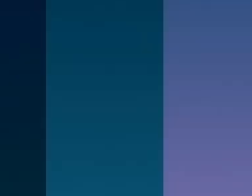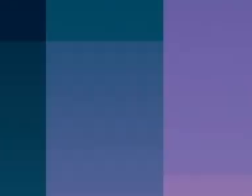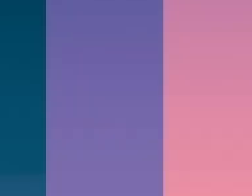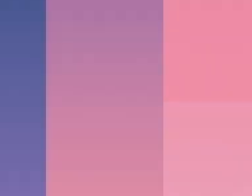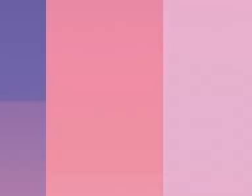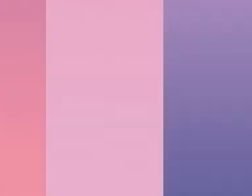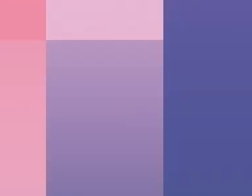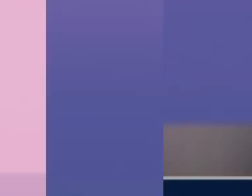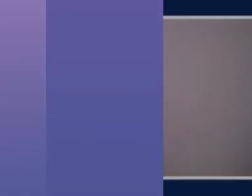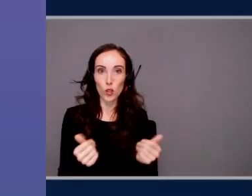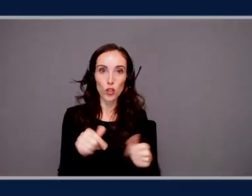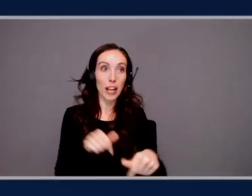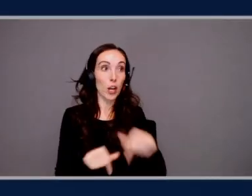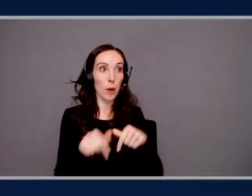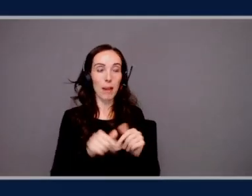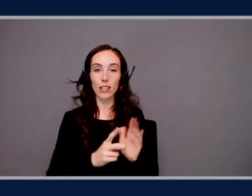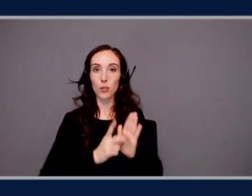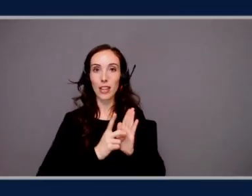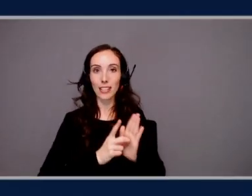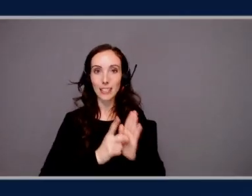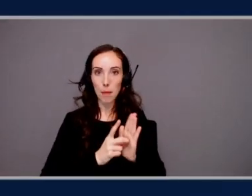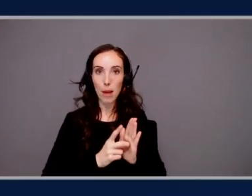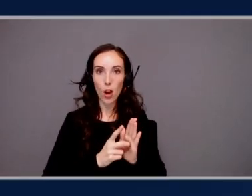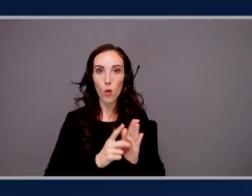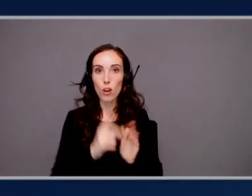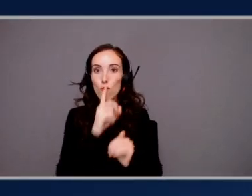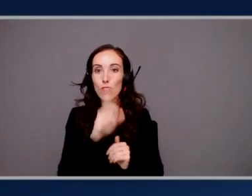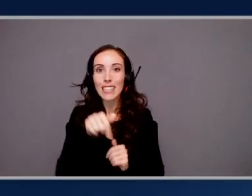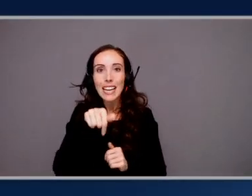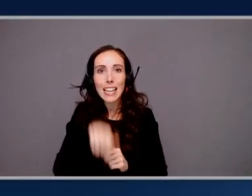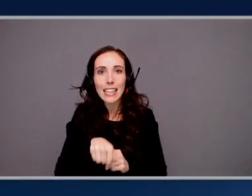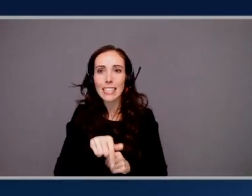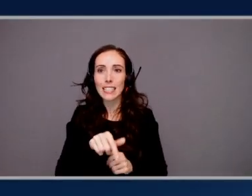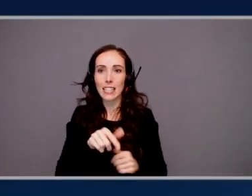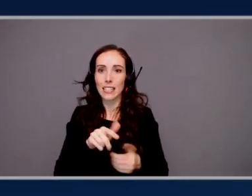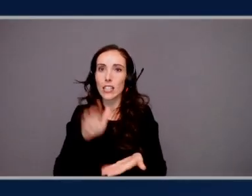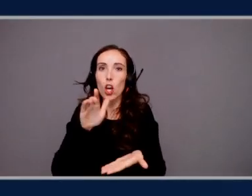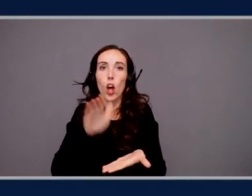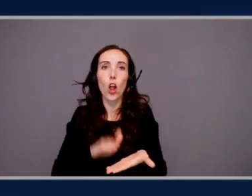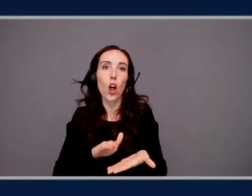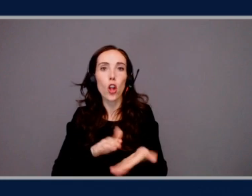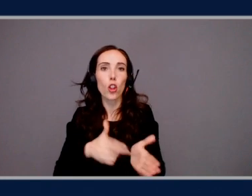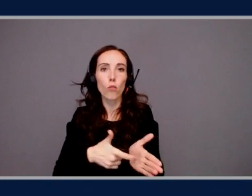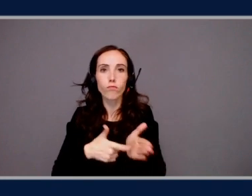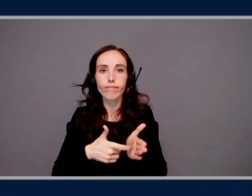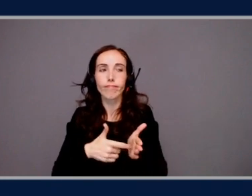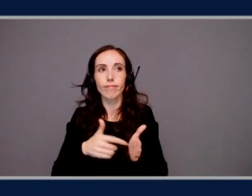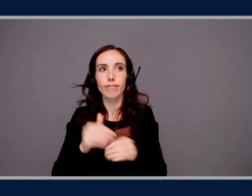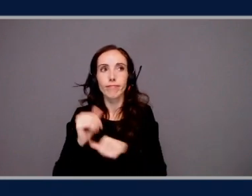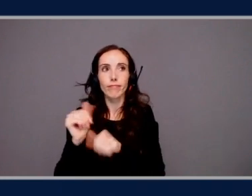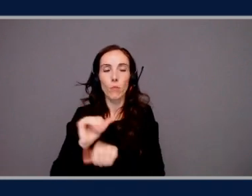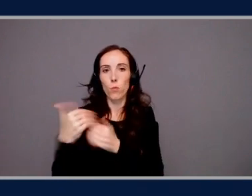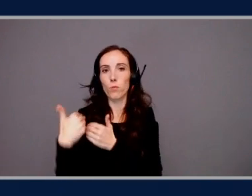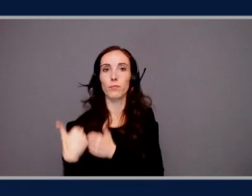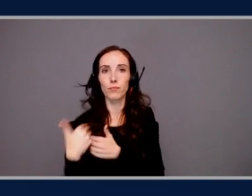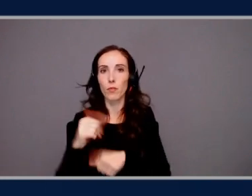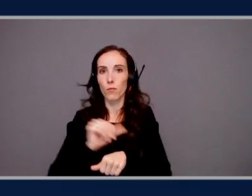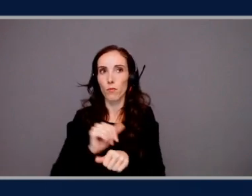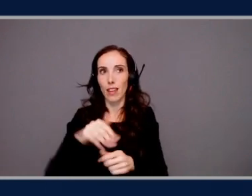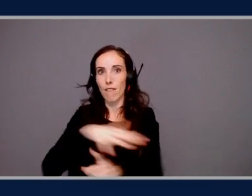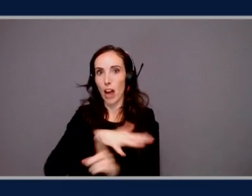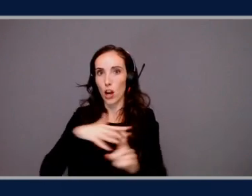the demo here, think one thing that's so compelling is this is a low-code environment. So you don't need to be a programmer to interact with these fundamentally